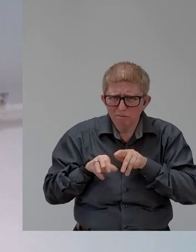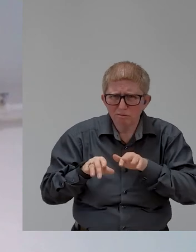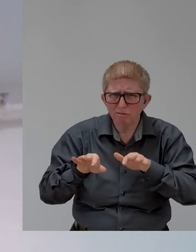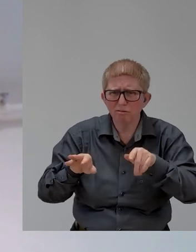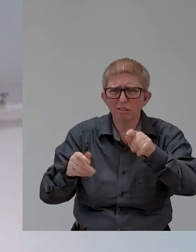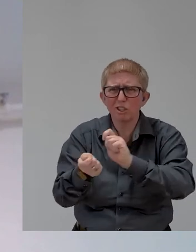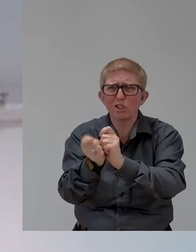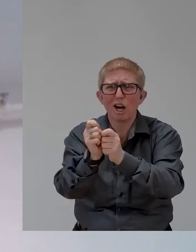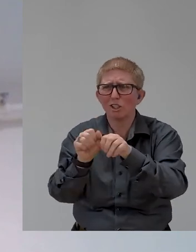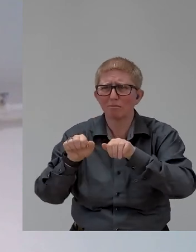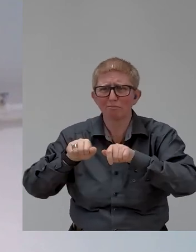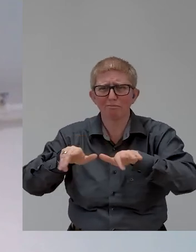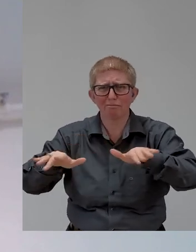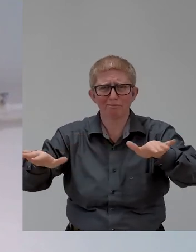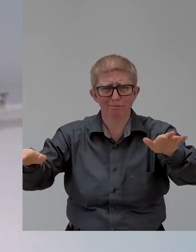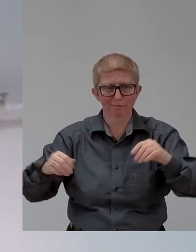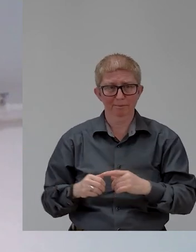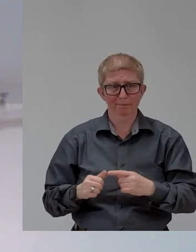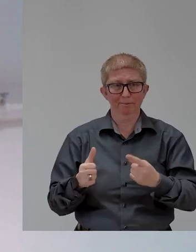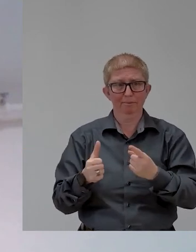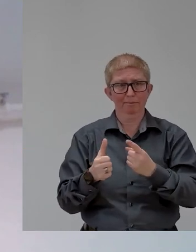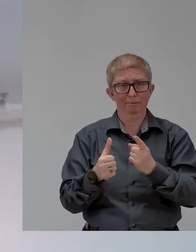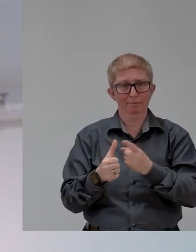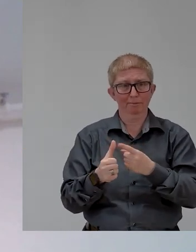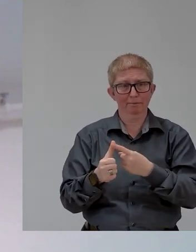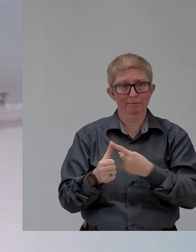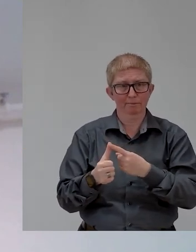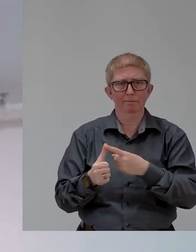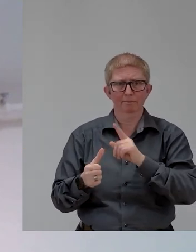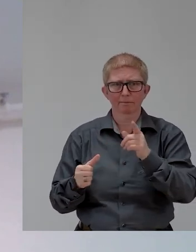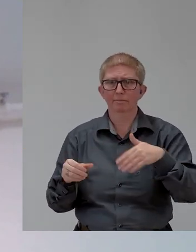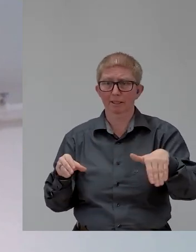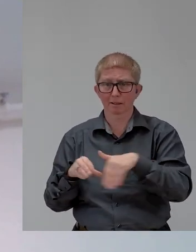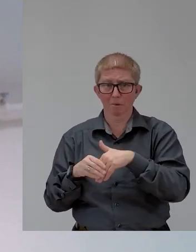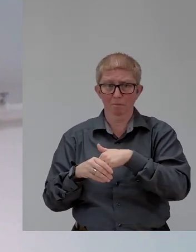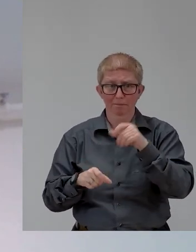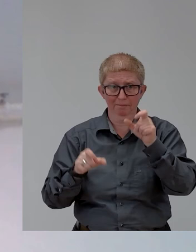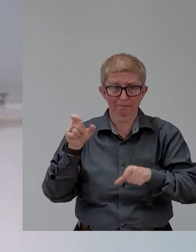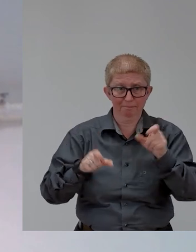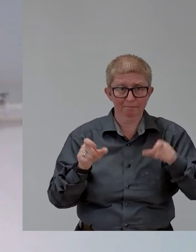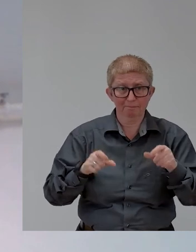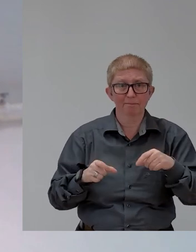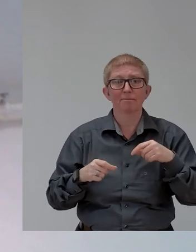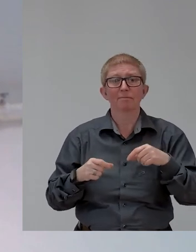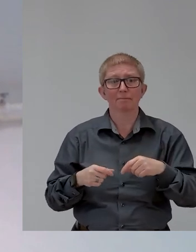also means accessibility for customers, means blockchain supplies, the things that they buy, the things that they sell, and it